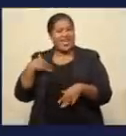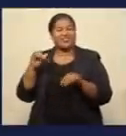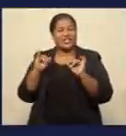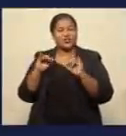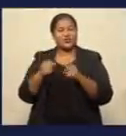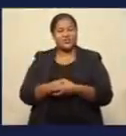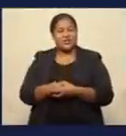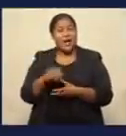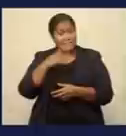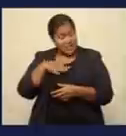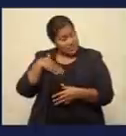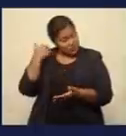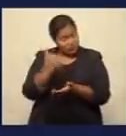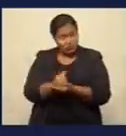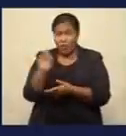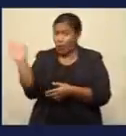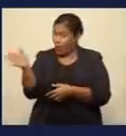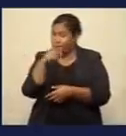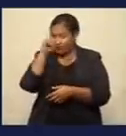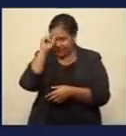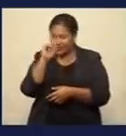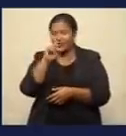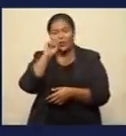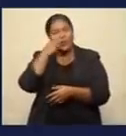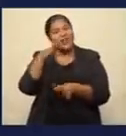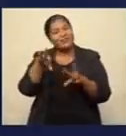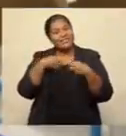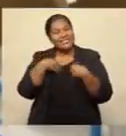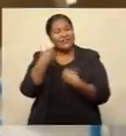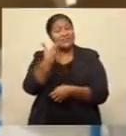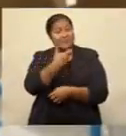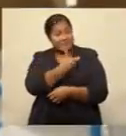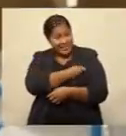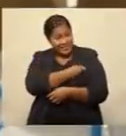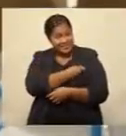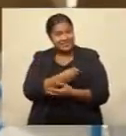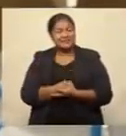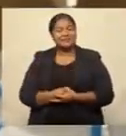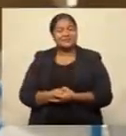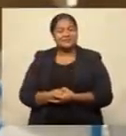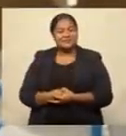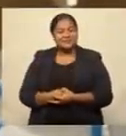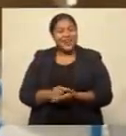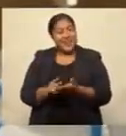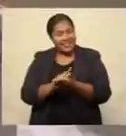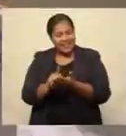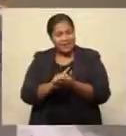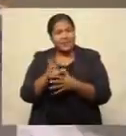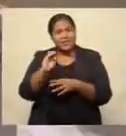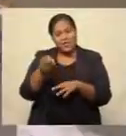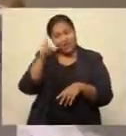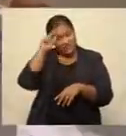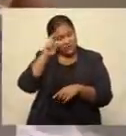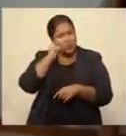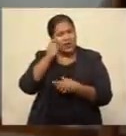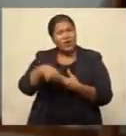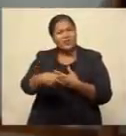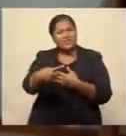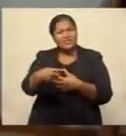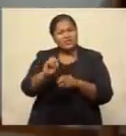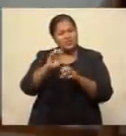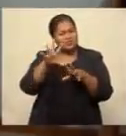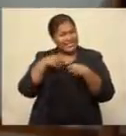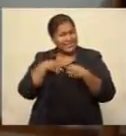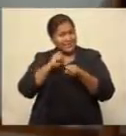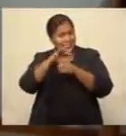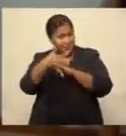ministry has reassured Fijians that all eligible individuals will be vaccinated in due course. Fiji will continue to receive the COVID-19